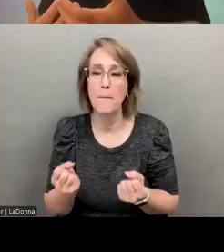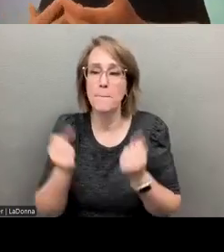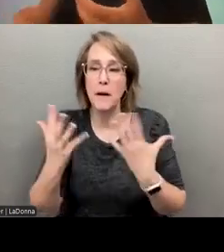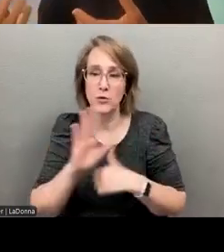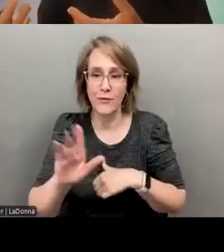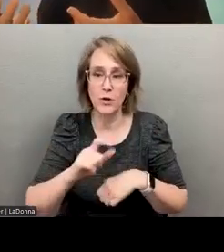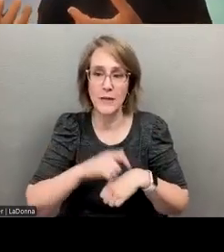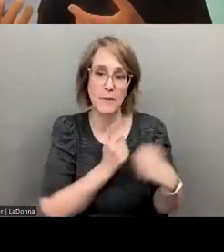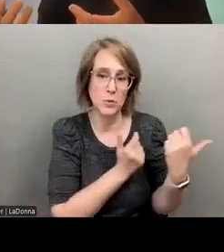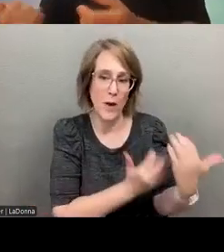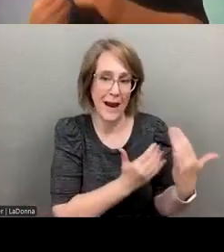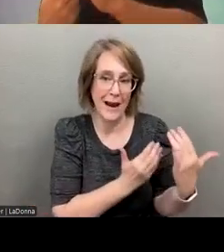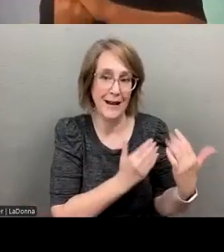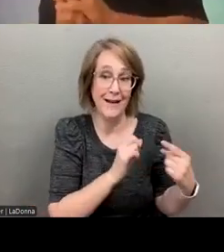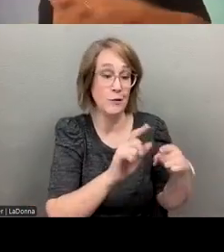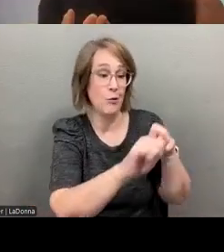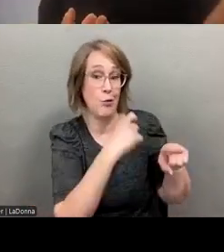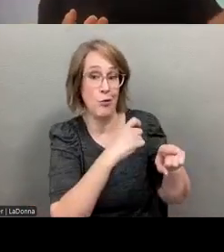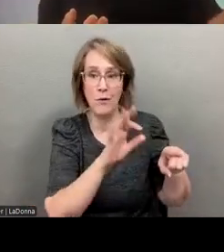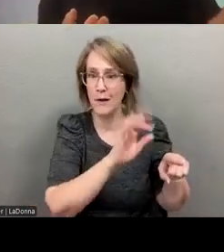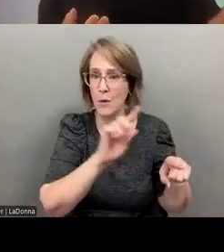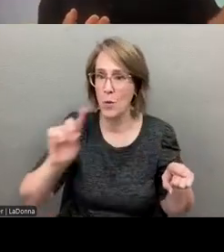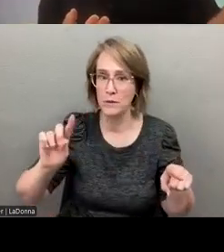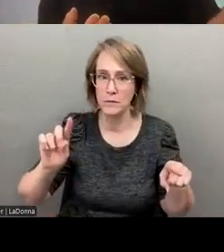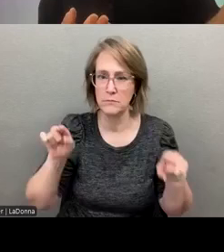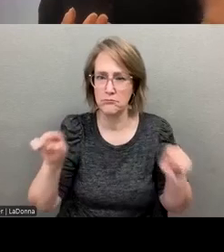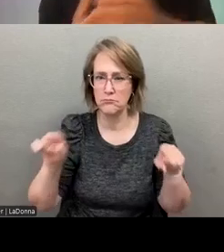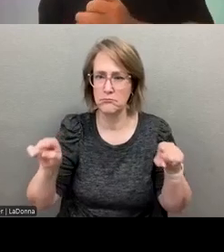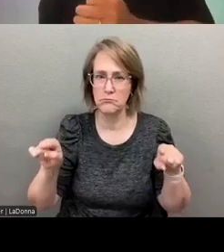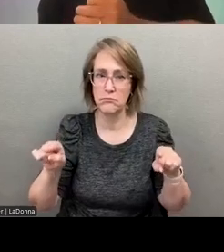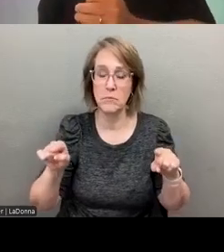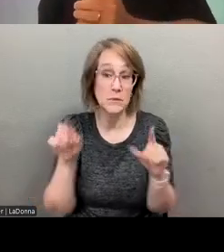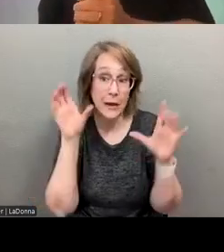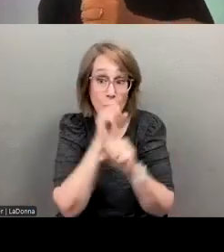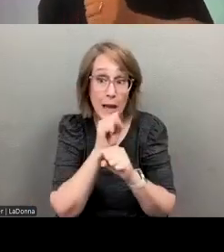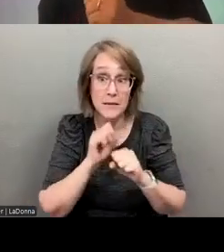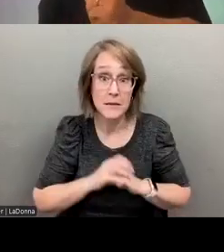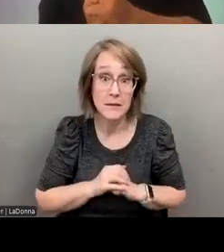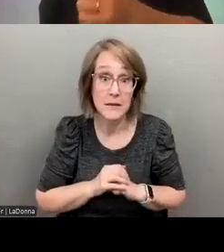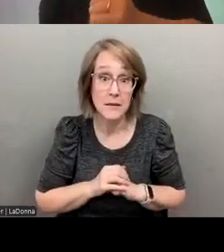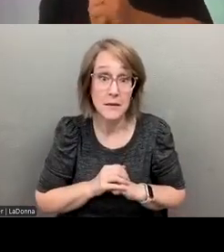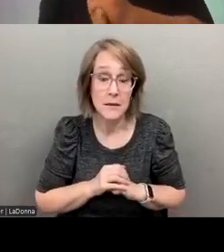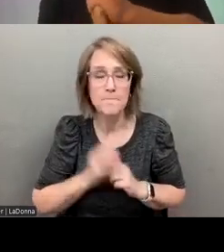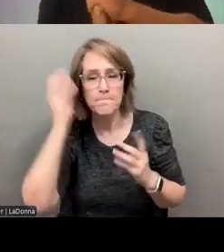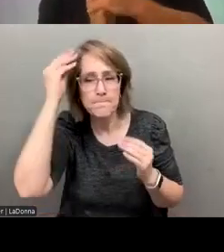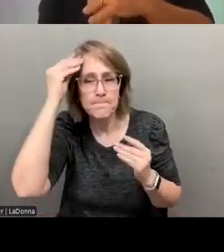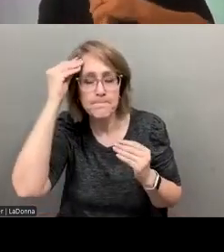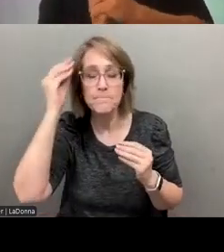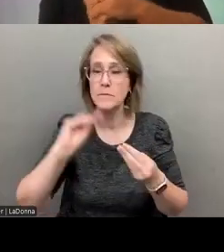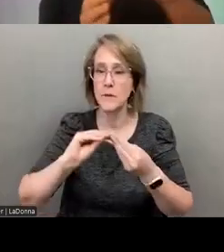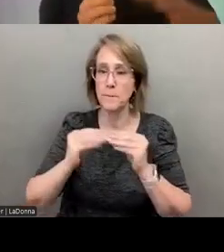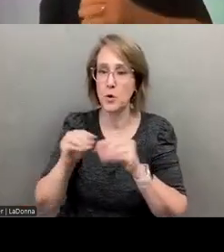for that 9-1-1 call for the engine to roll? So take a moment and think about that. Pick a number in your head.